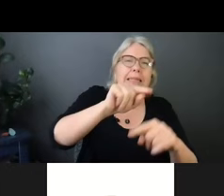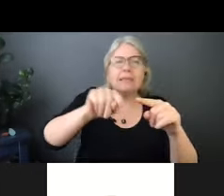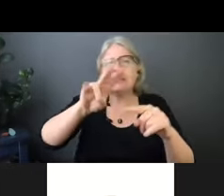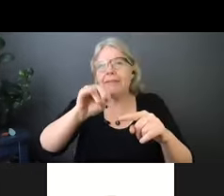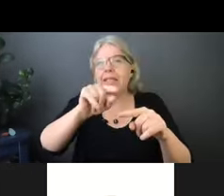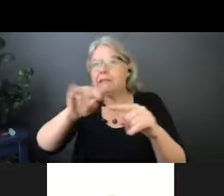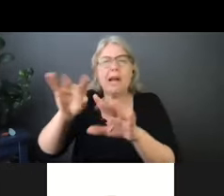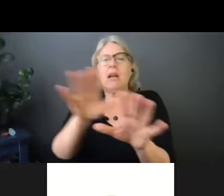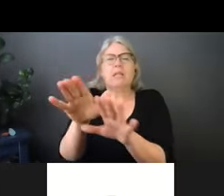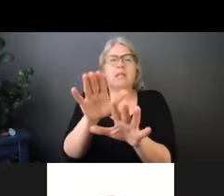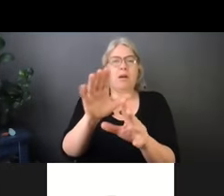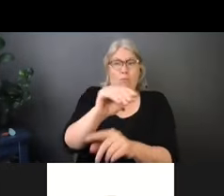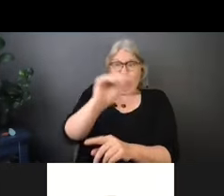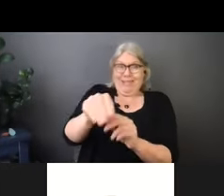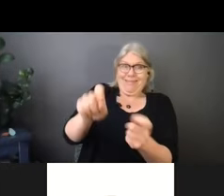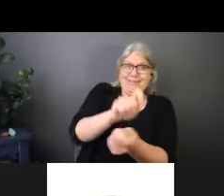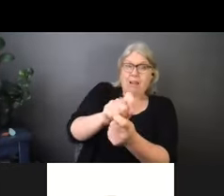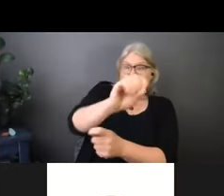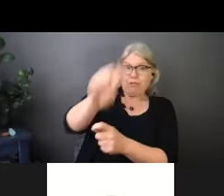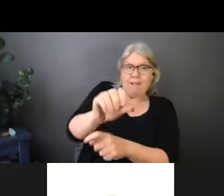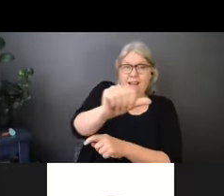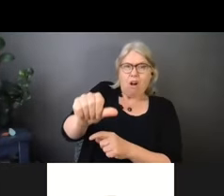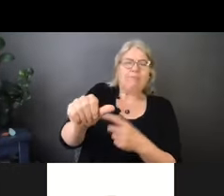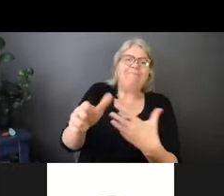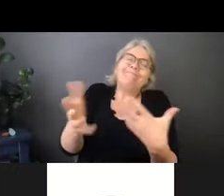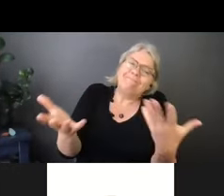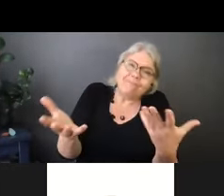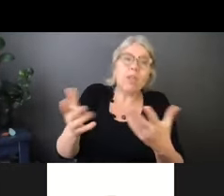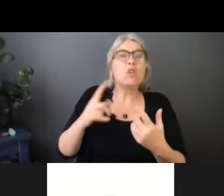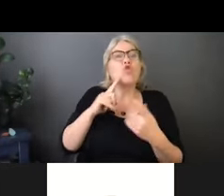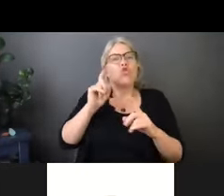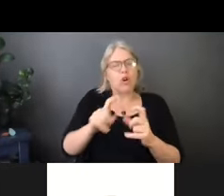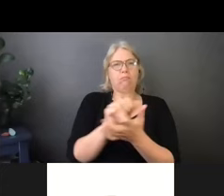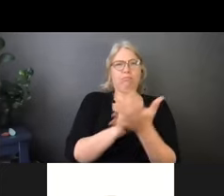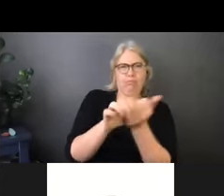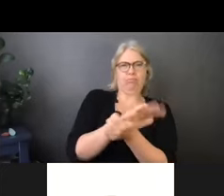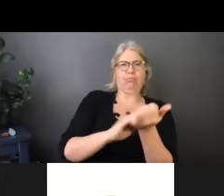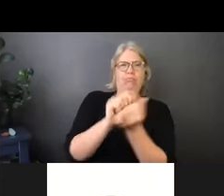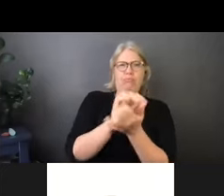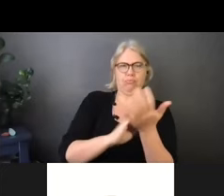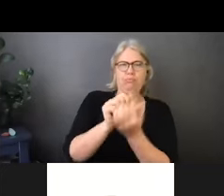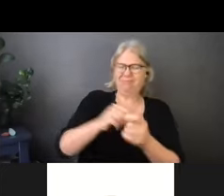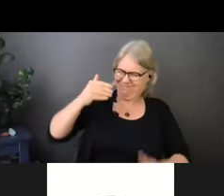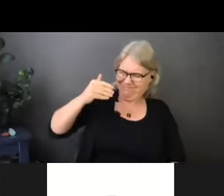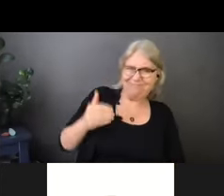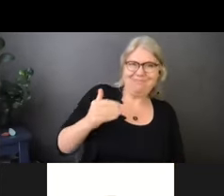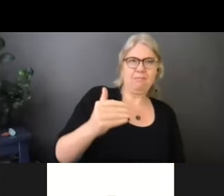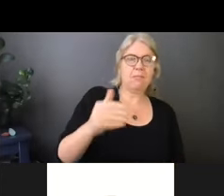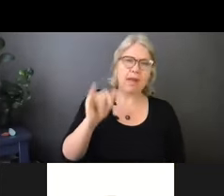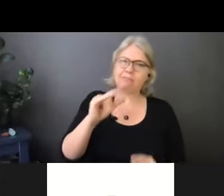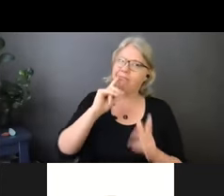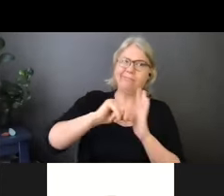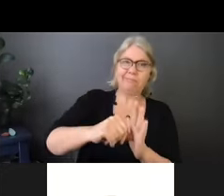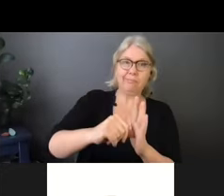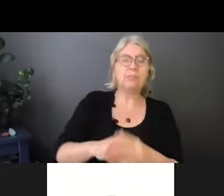most important thing, and when we wash our hands, which should be very frequently. Use of personal protective equipment, like